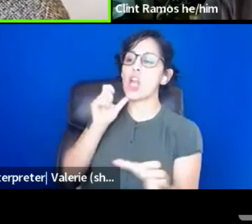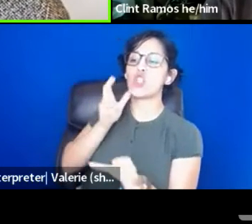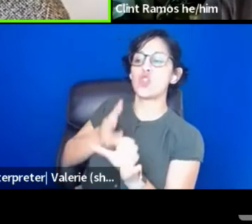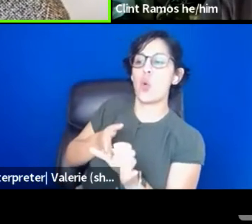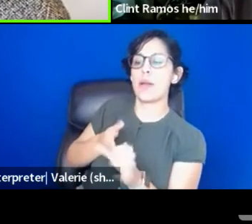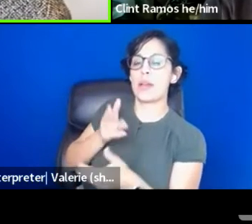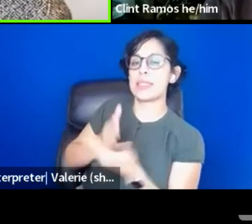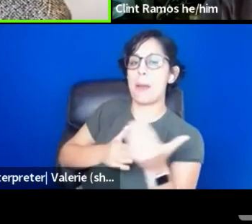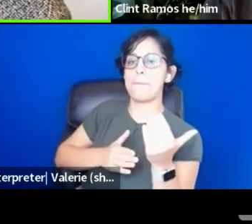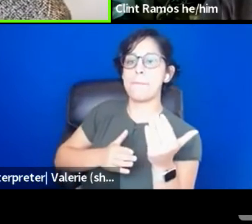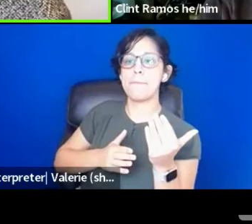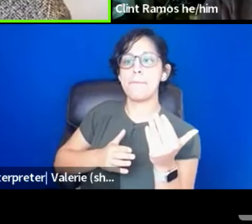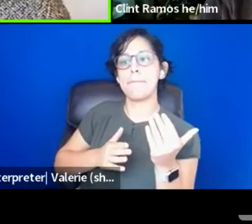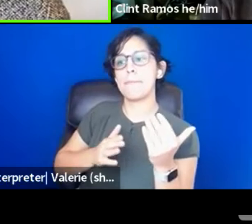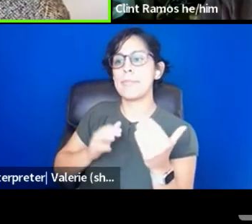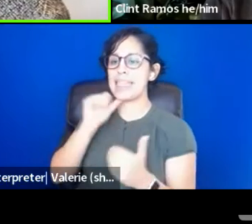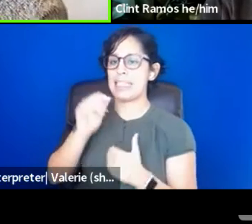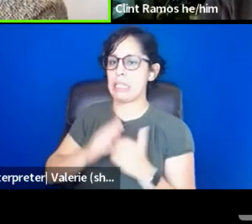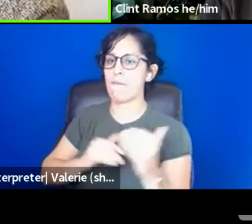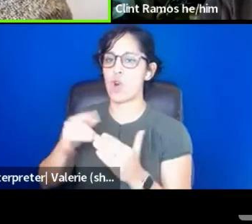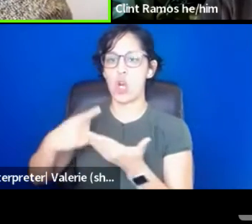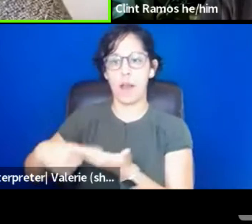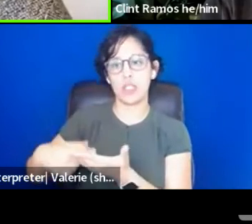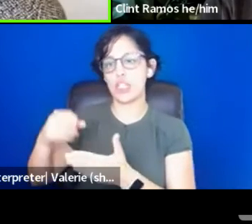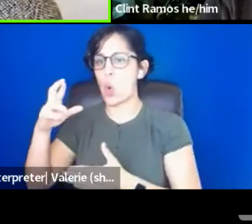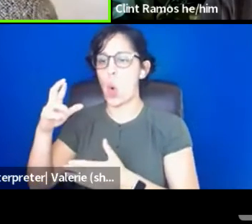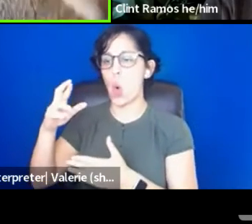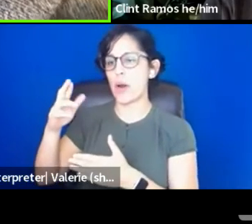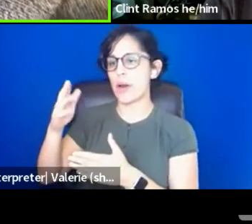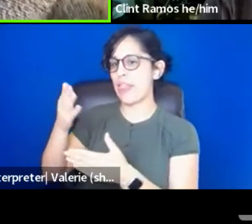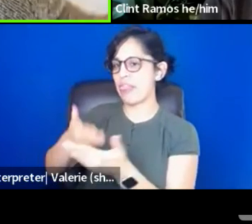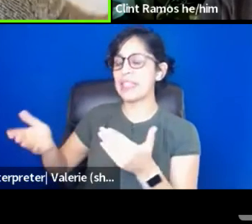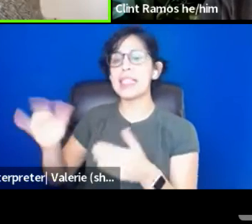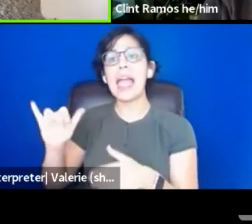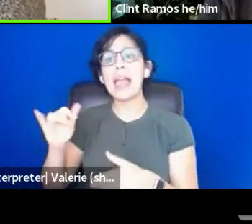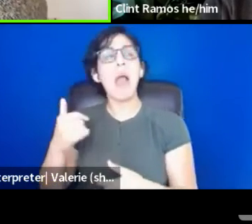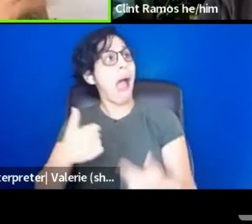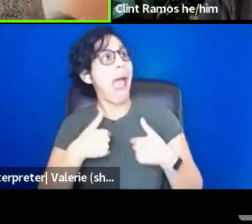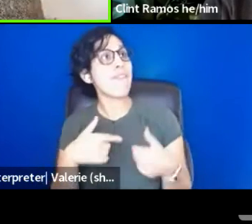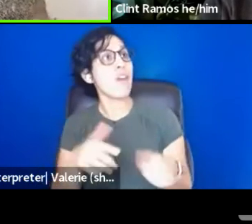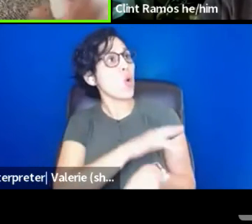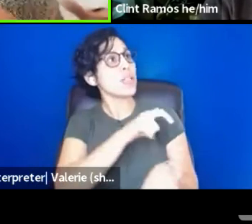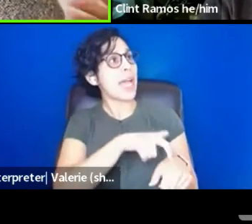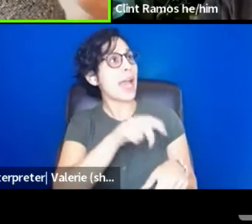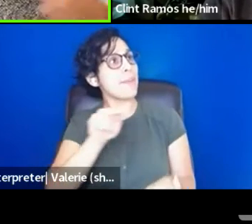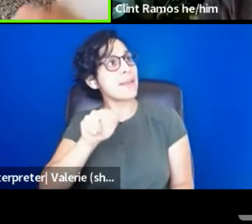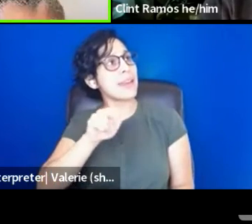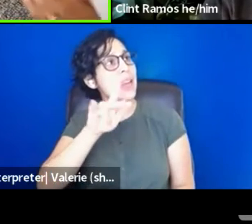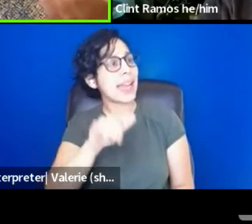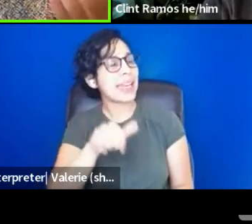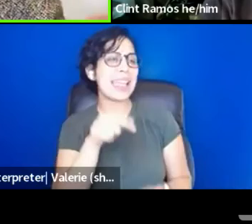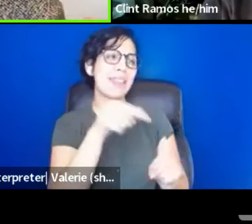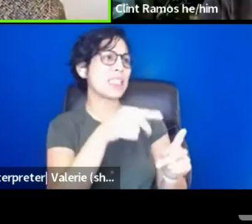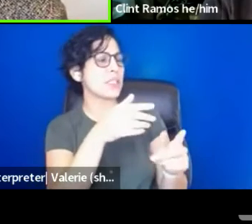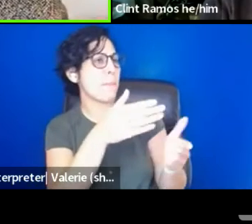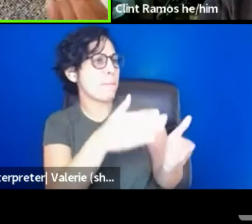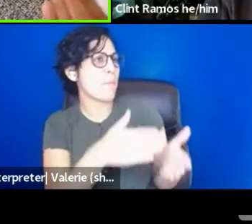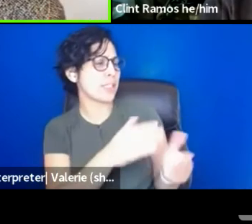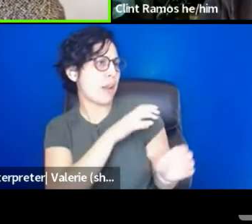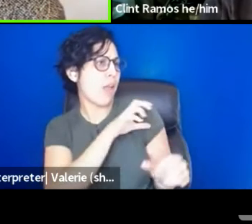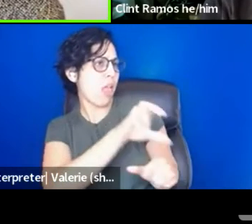discomfort, right? There are people who can have, like, full-time nannies, and this person's going to do this, and I can Uber that. And that just